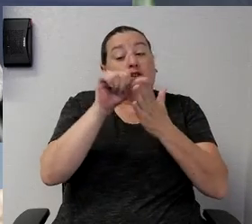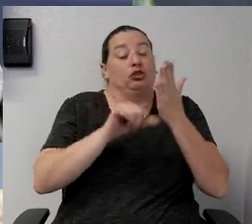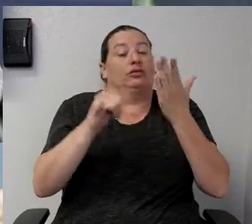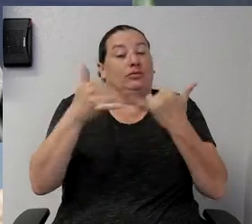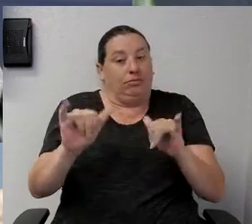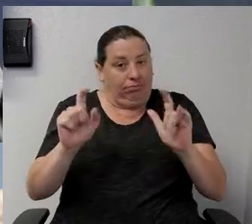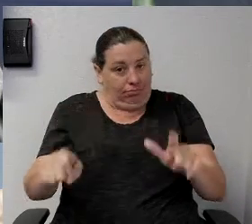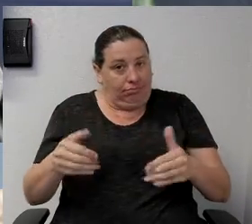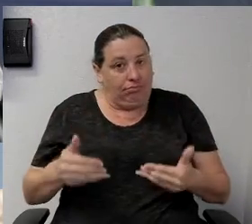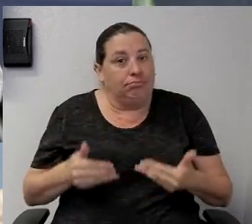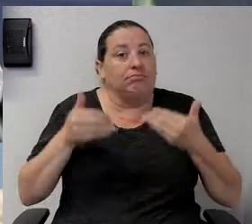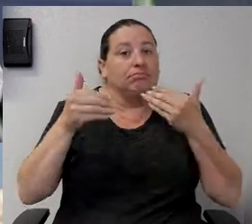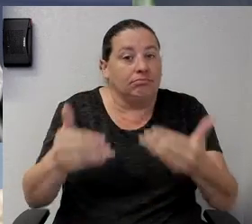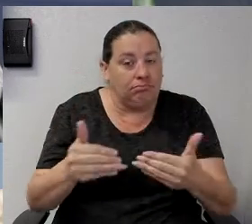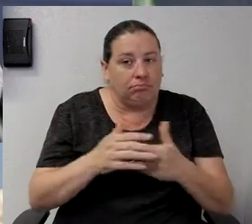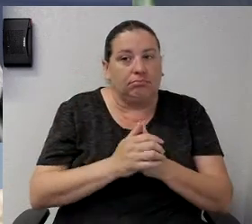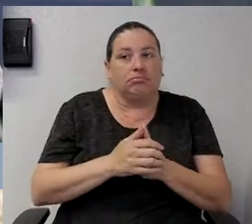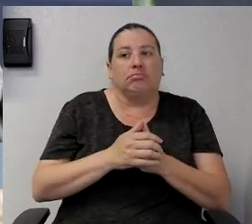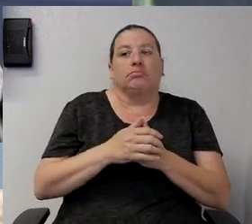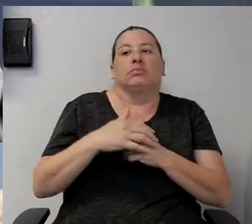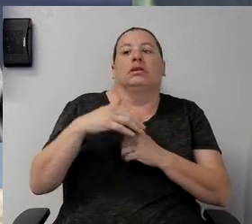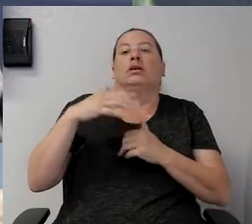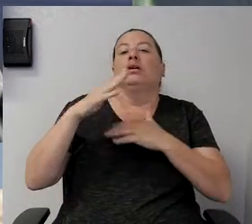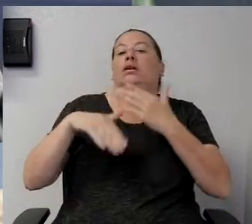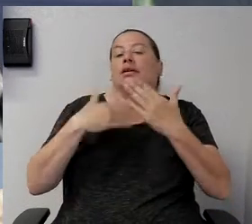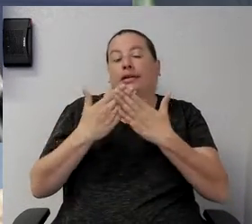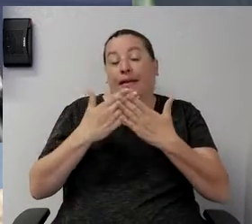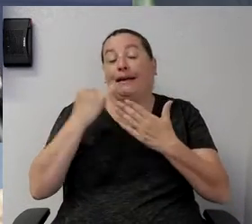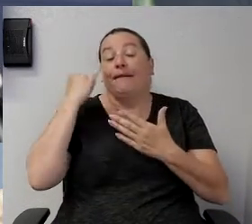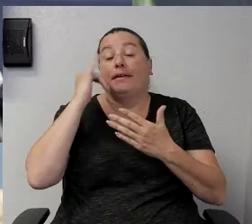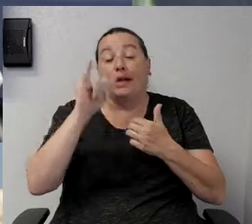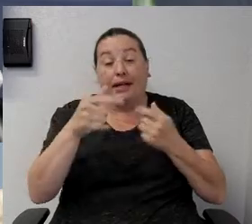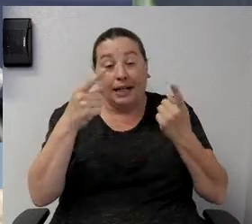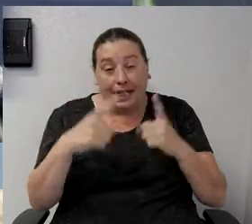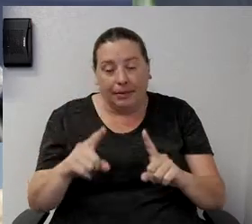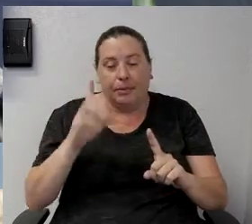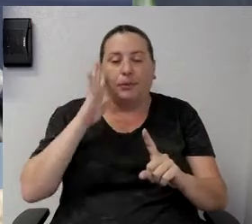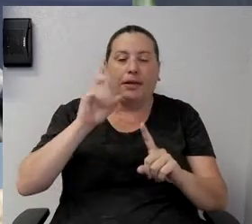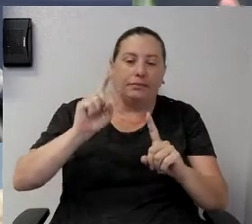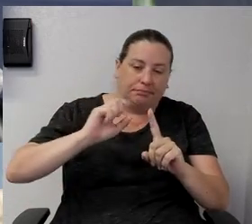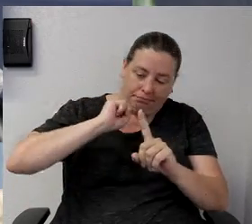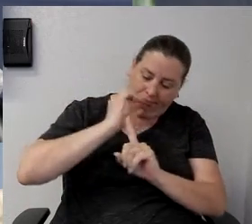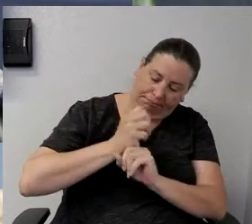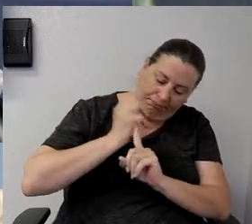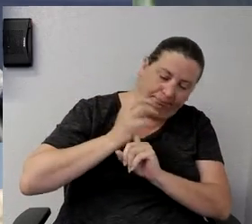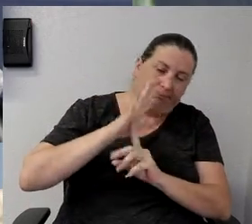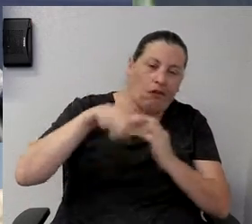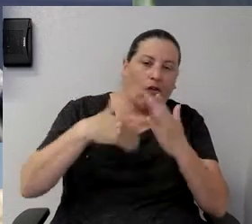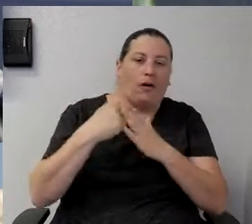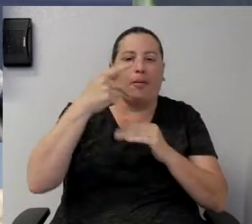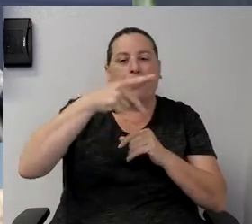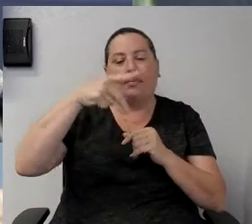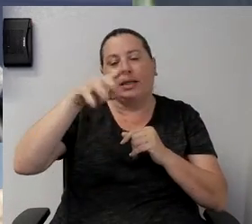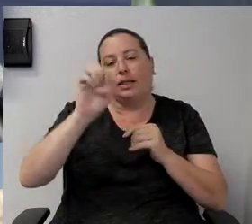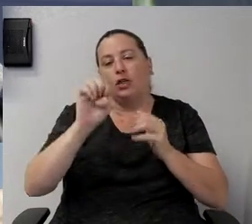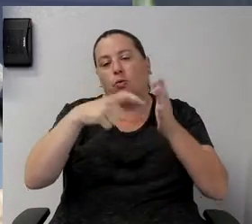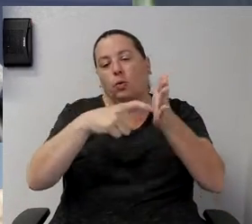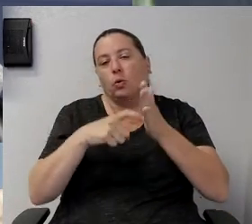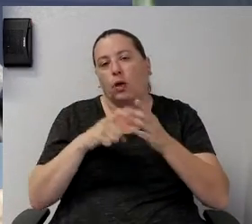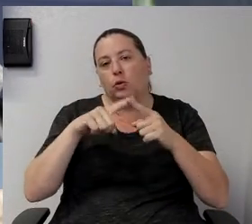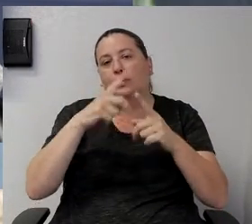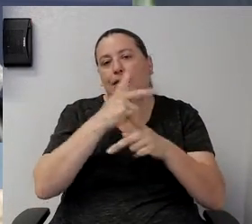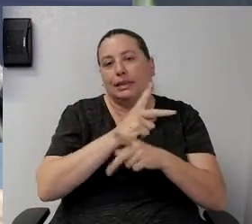this and in that case will dawn all the PPE that's required to keep both our patient and our staff safe